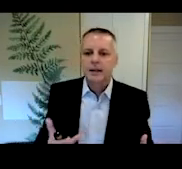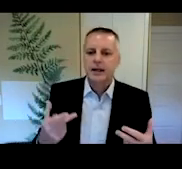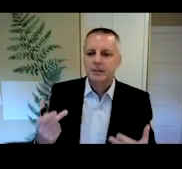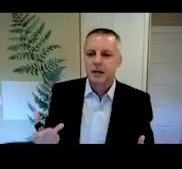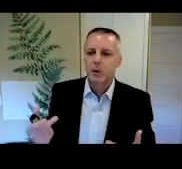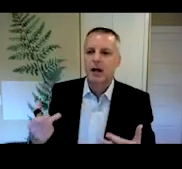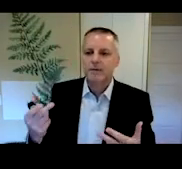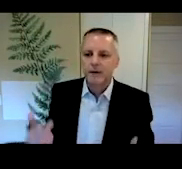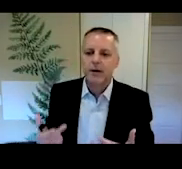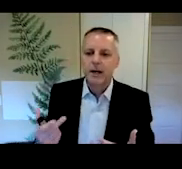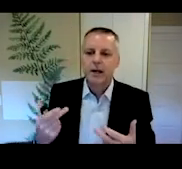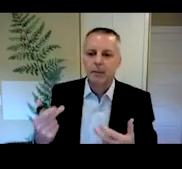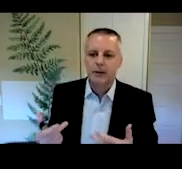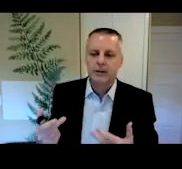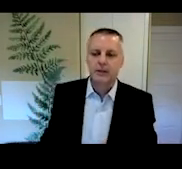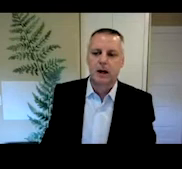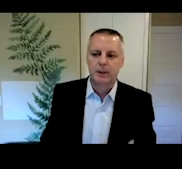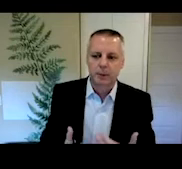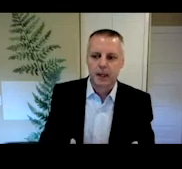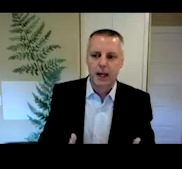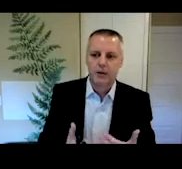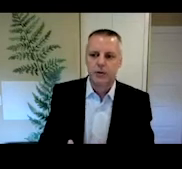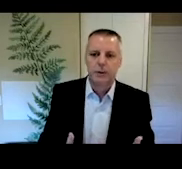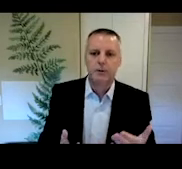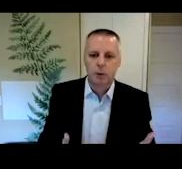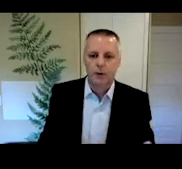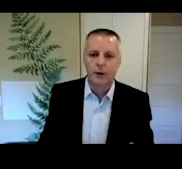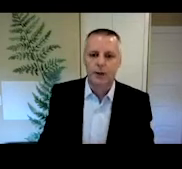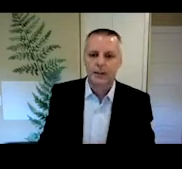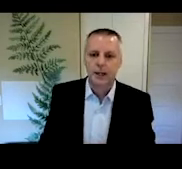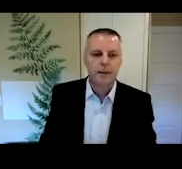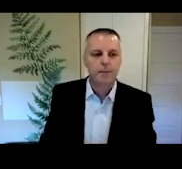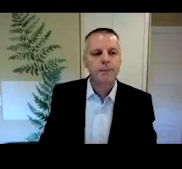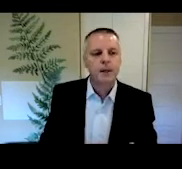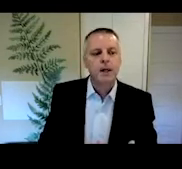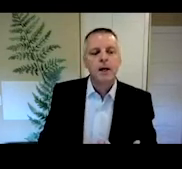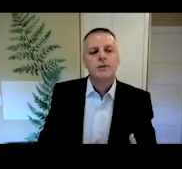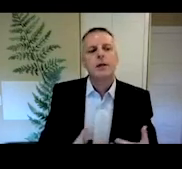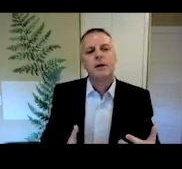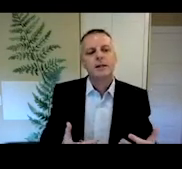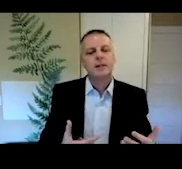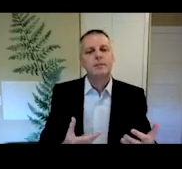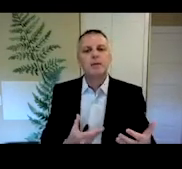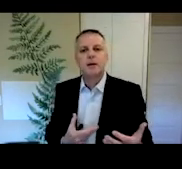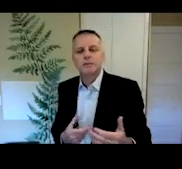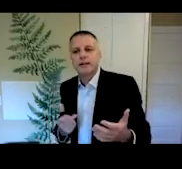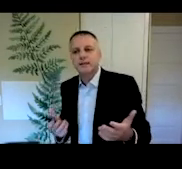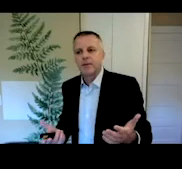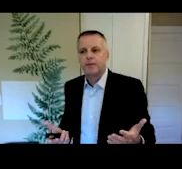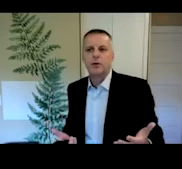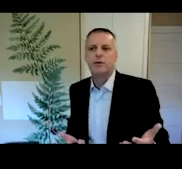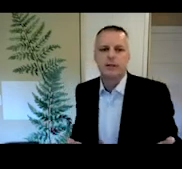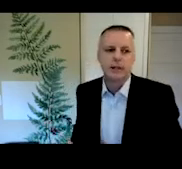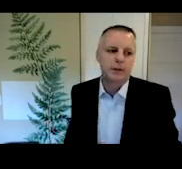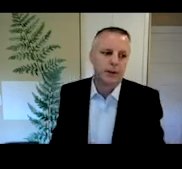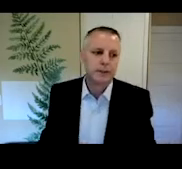the idea that a speaker will have varying amounts of time to plan or script what they're going to say. So thinking about this, maybe like the